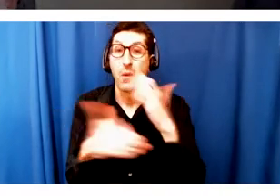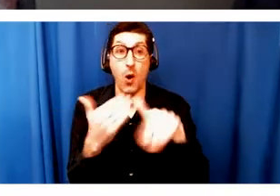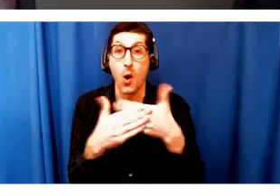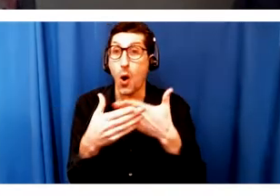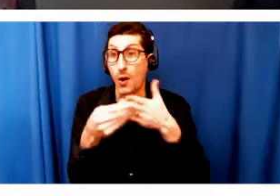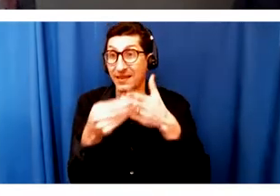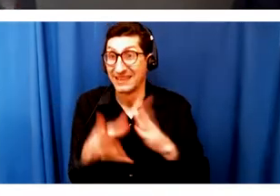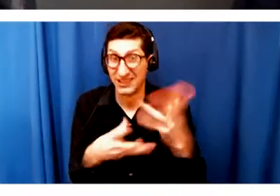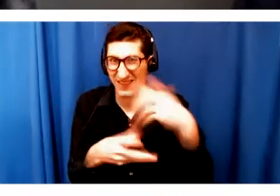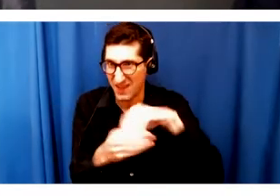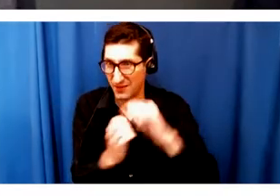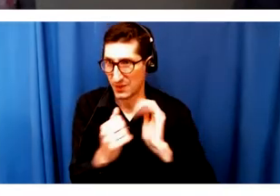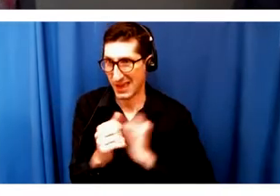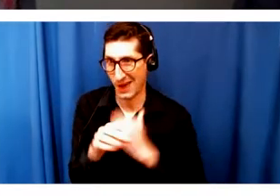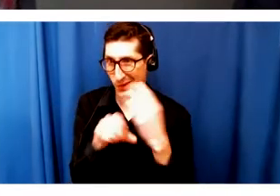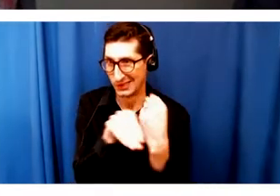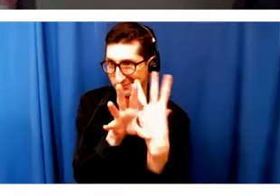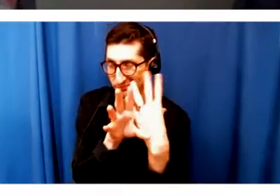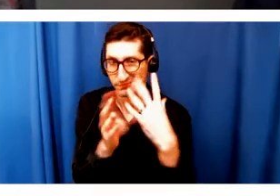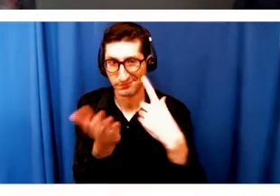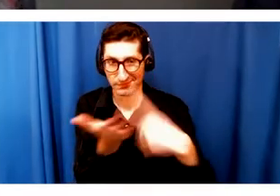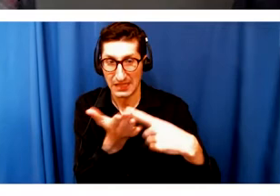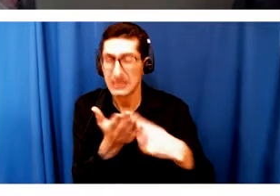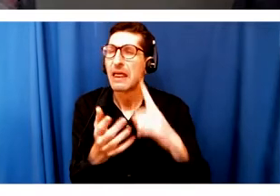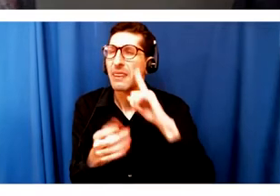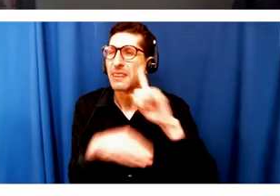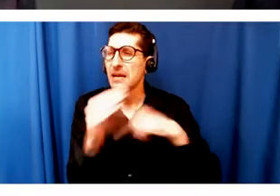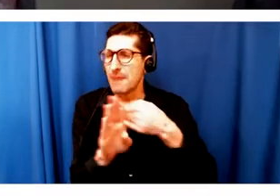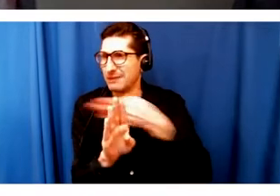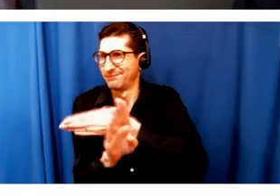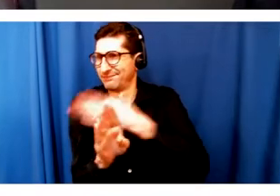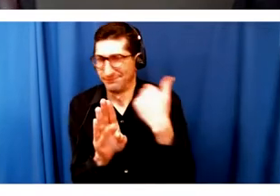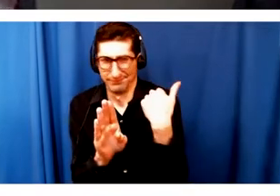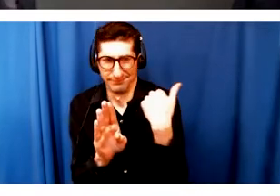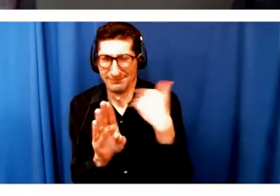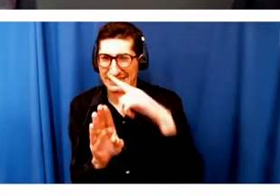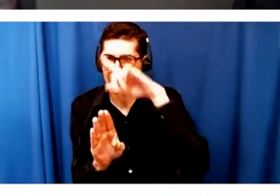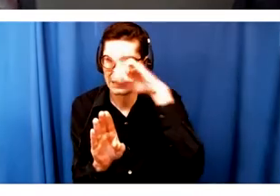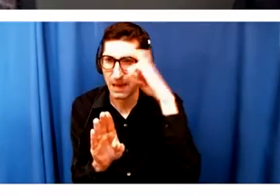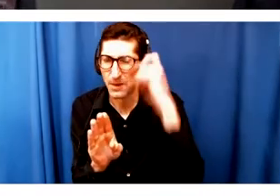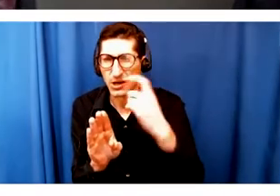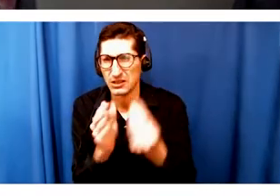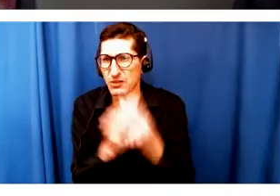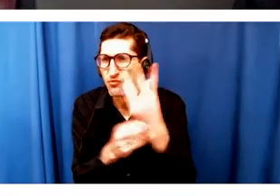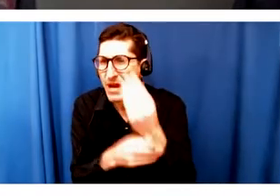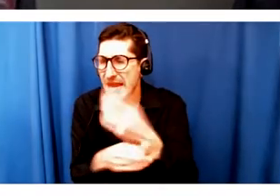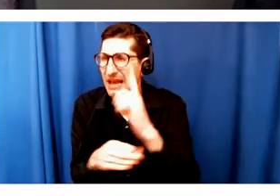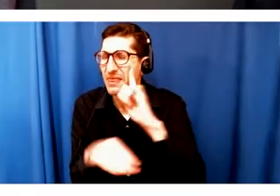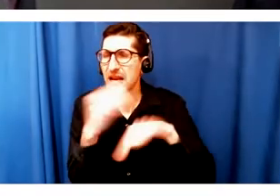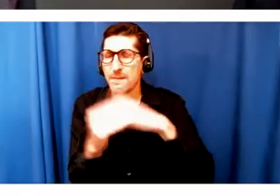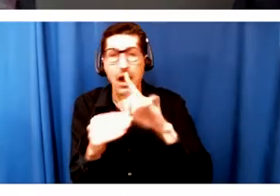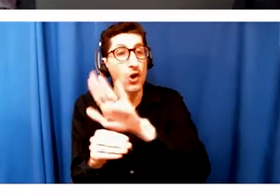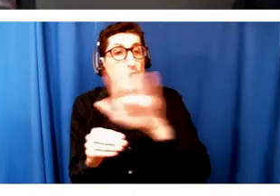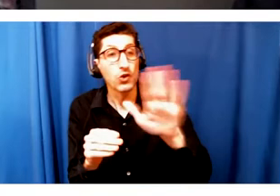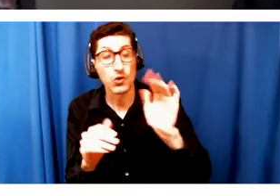to think back to the spring and the summer and think back to whatever conversation, whatever process you and your theater company went